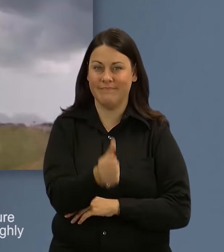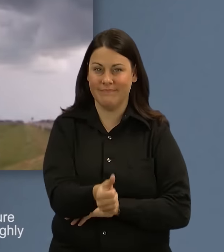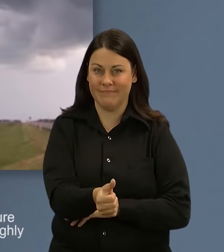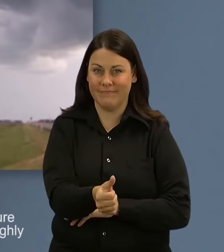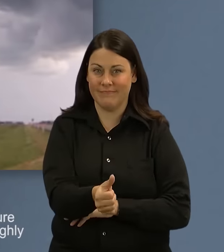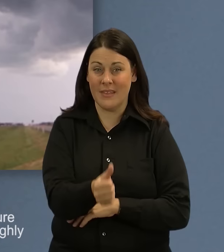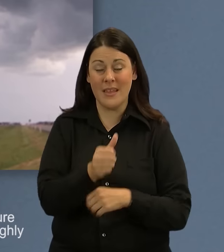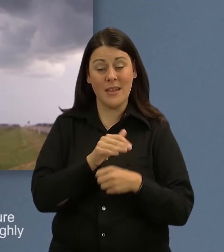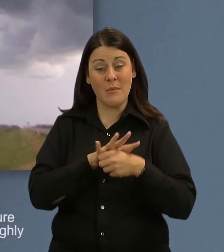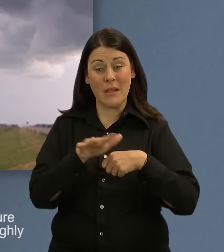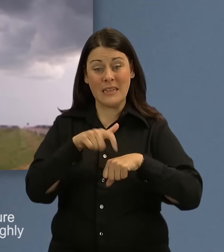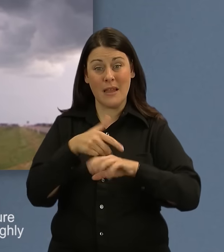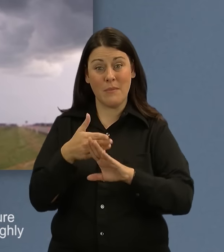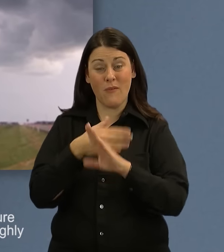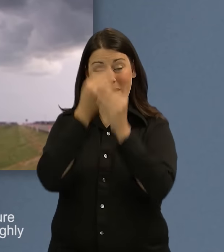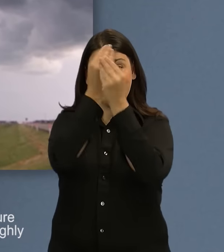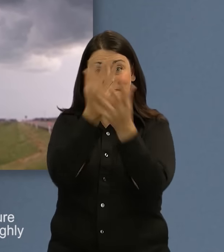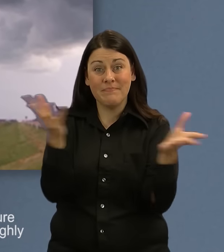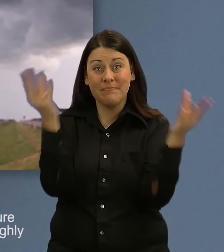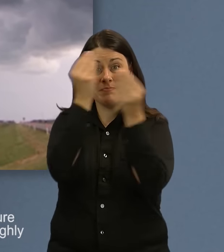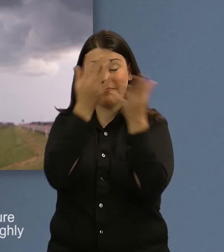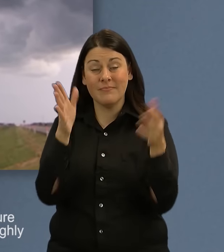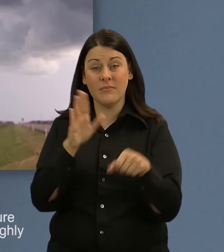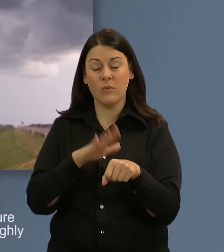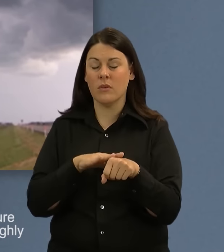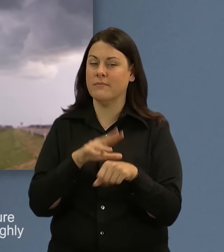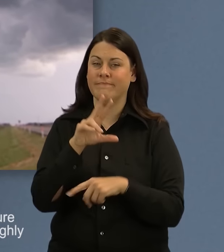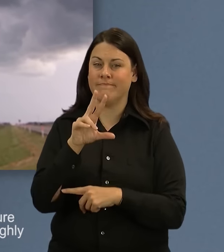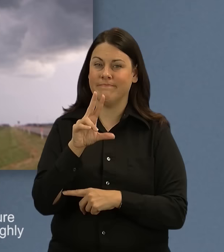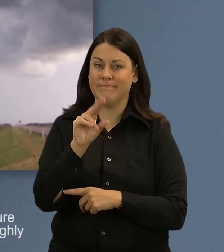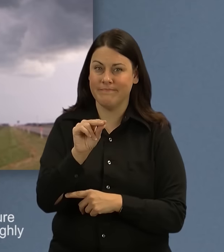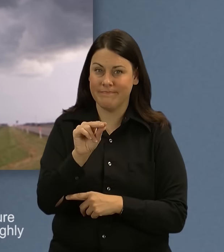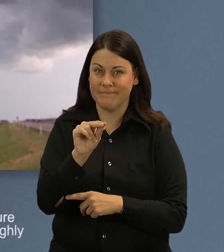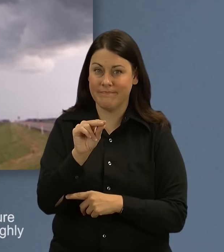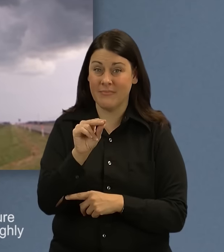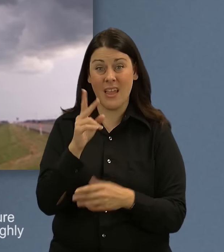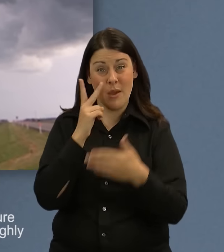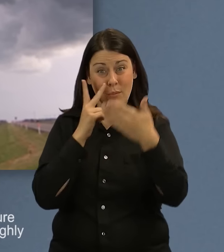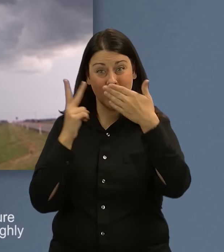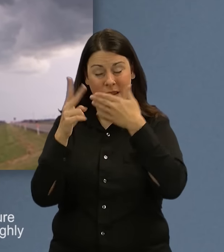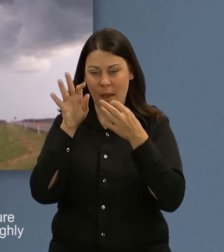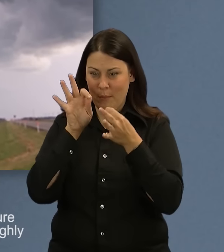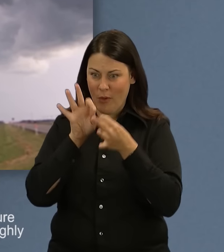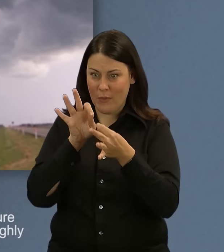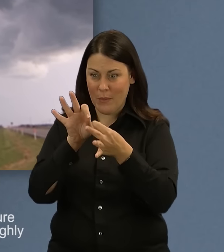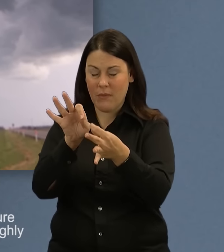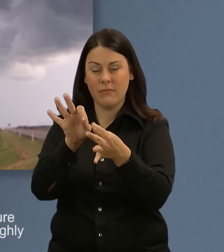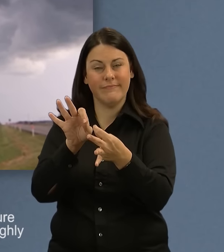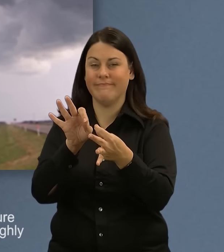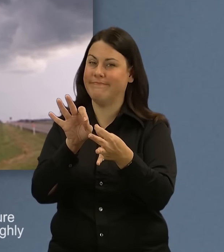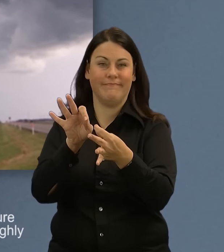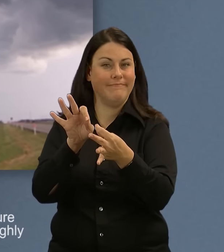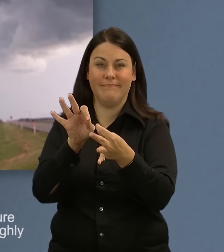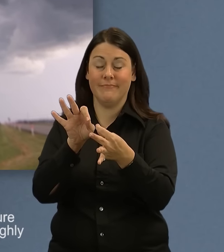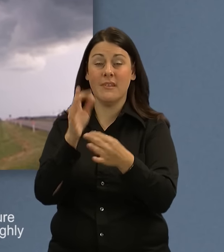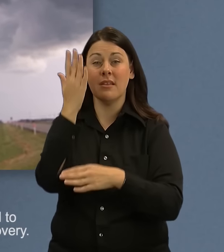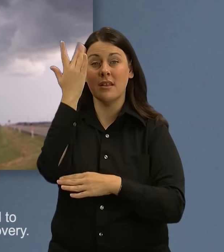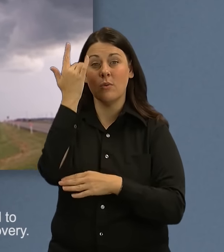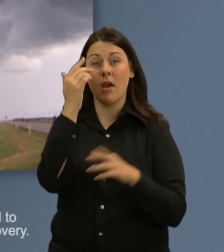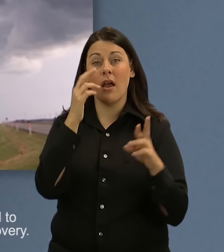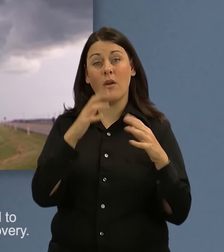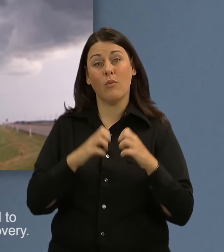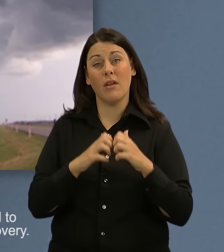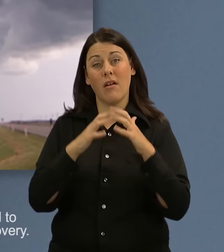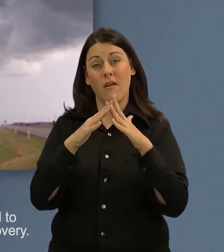adequate warning time and the imprecise nature of disaster prediction are two reasons why recovery workers must be thoroughly